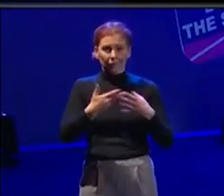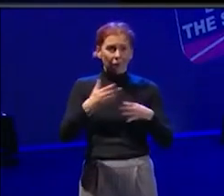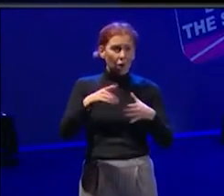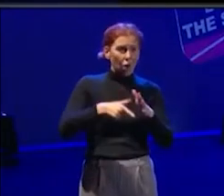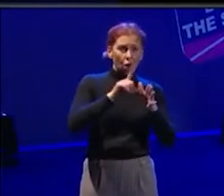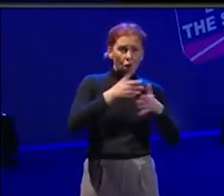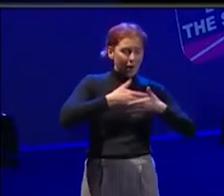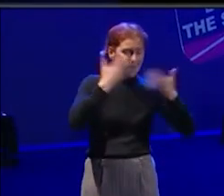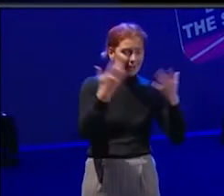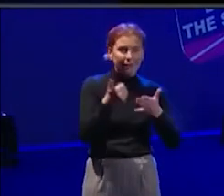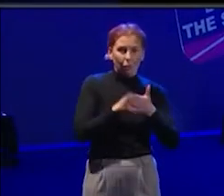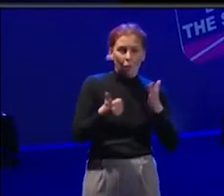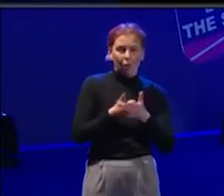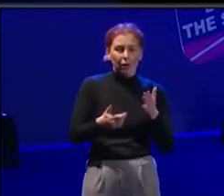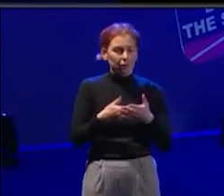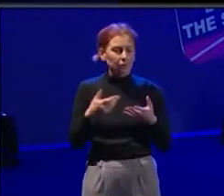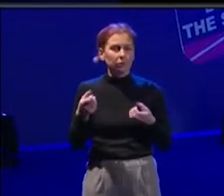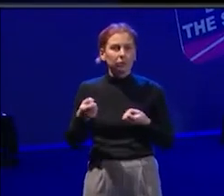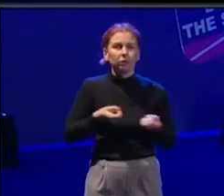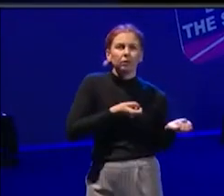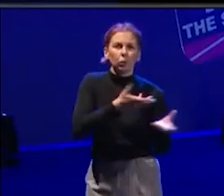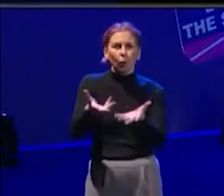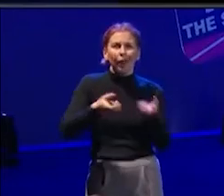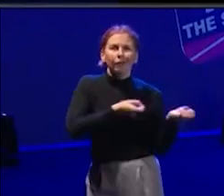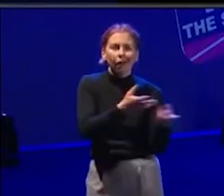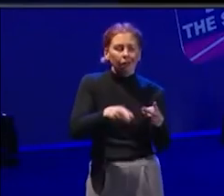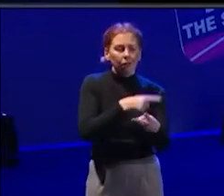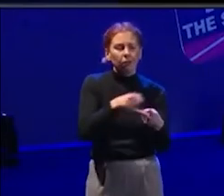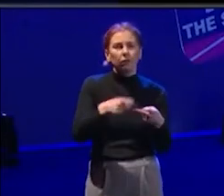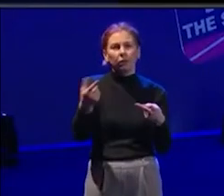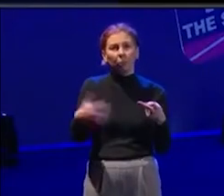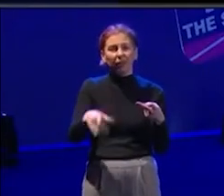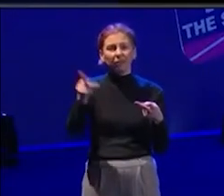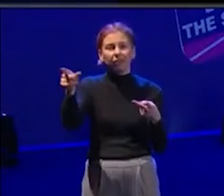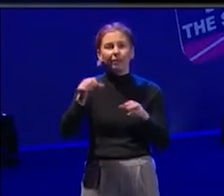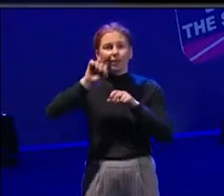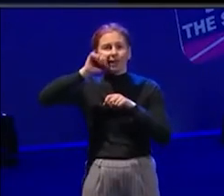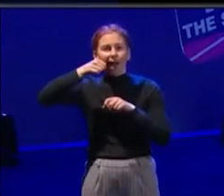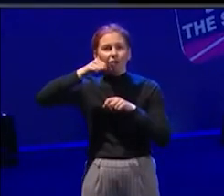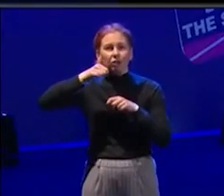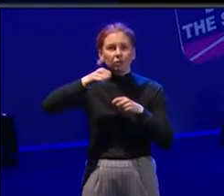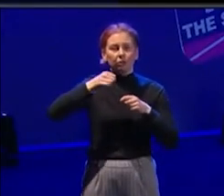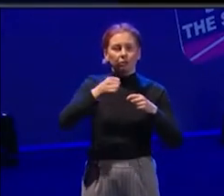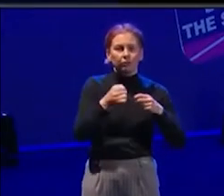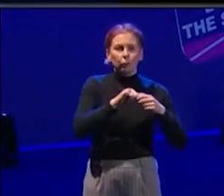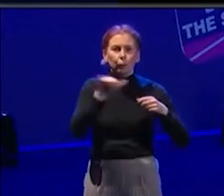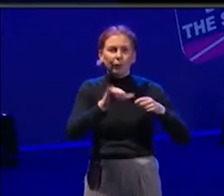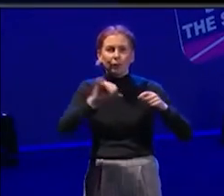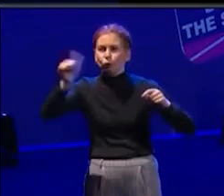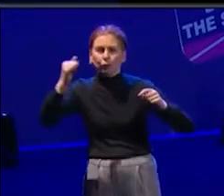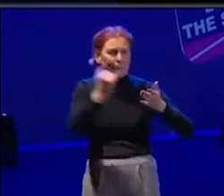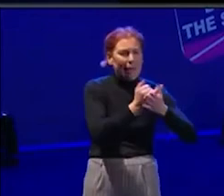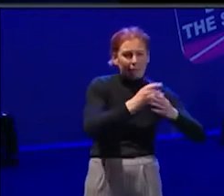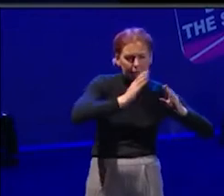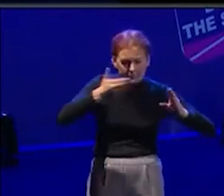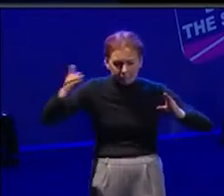waiting tables, I was even a carrot grader at one point. You know, there's so many different jobs that I've done, and being okay with that, of kind of